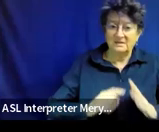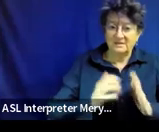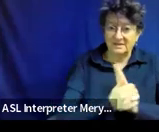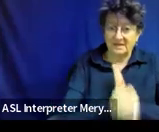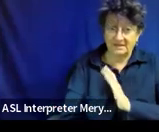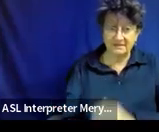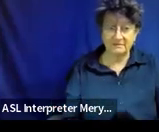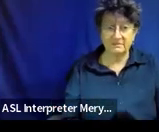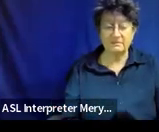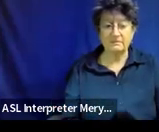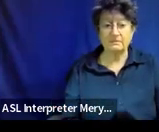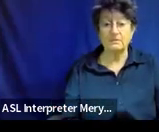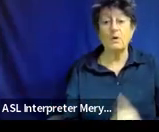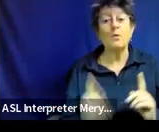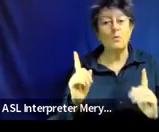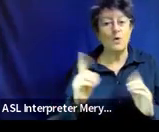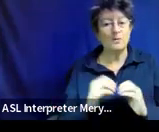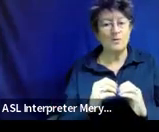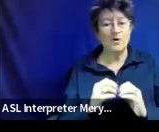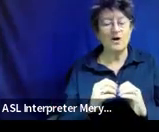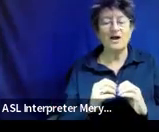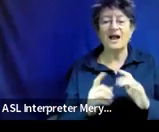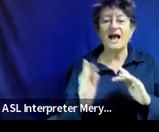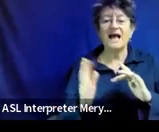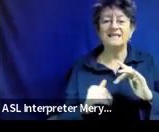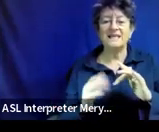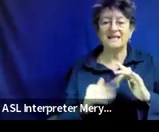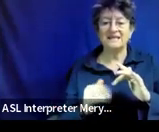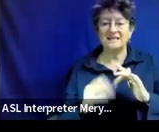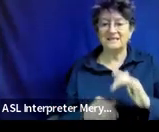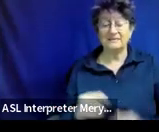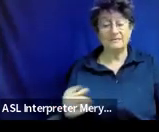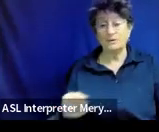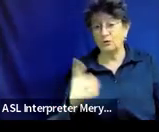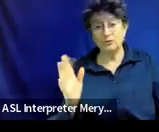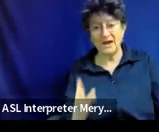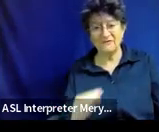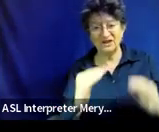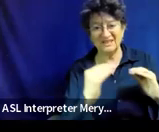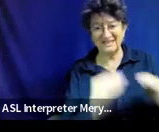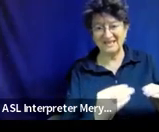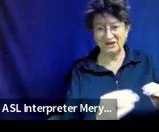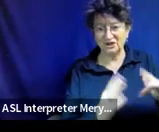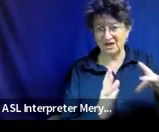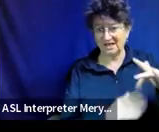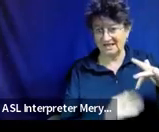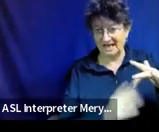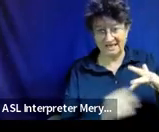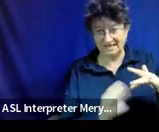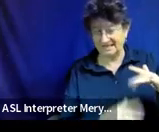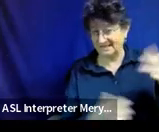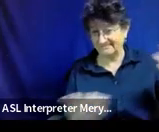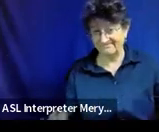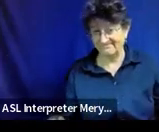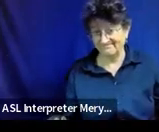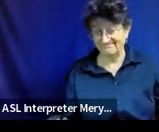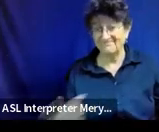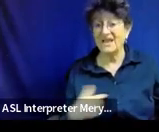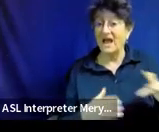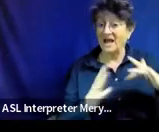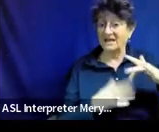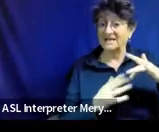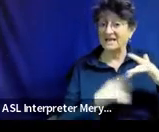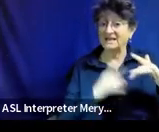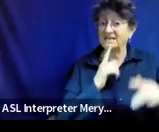Oh, attendance. You're never teaching attendance, right? I know attendance is a big